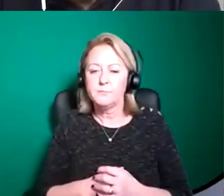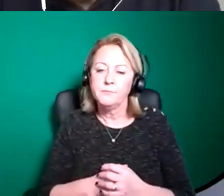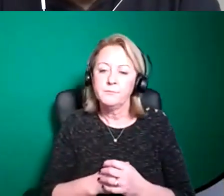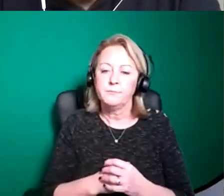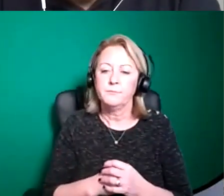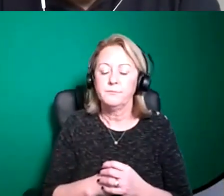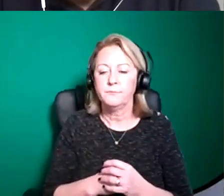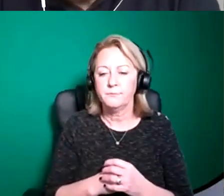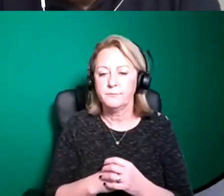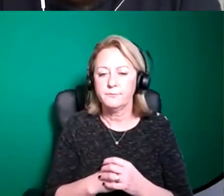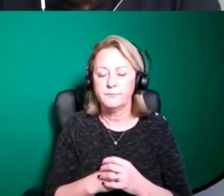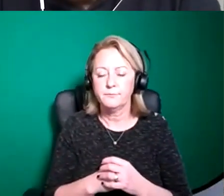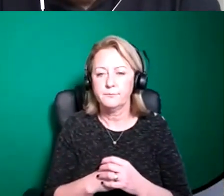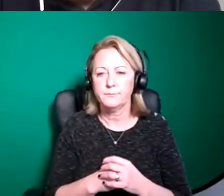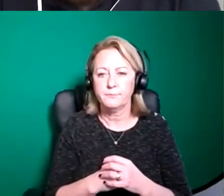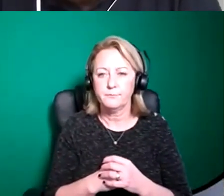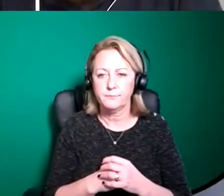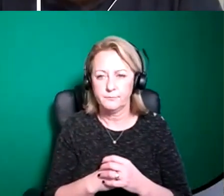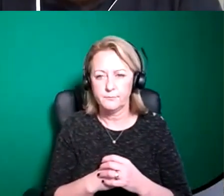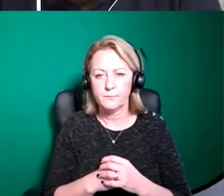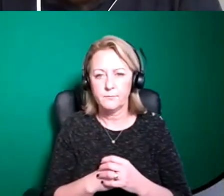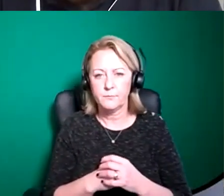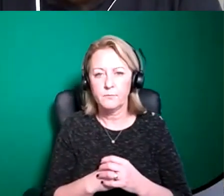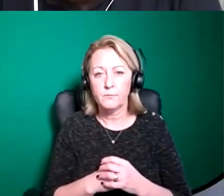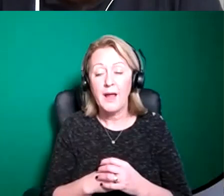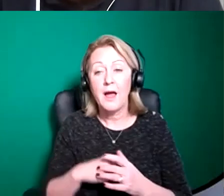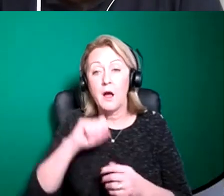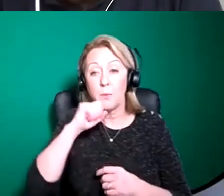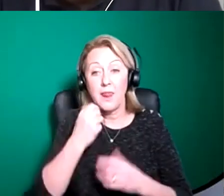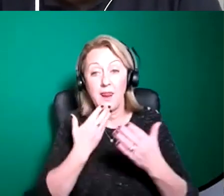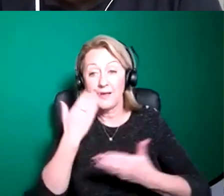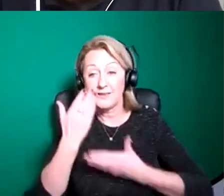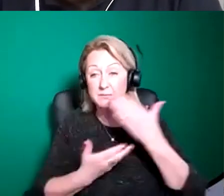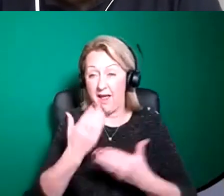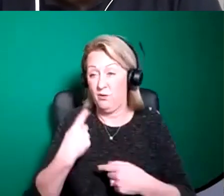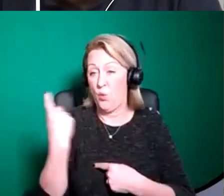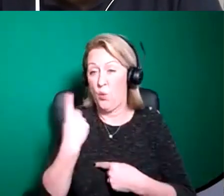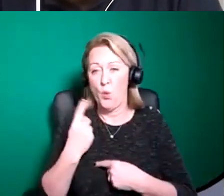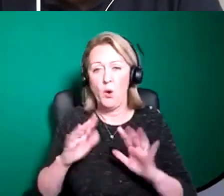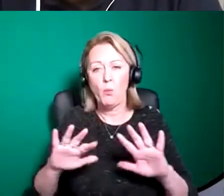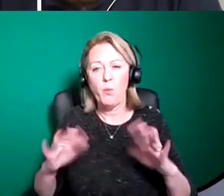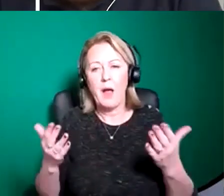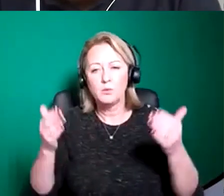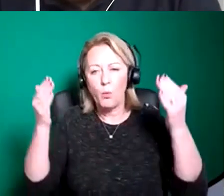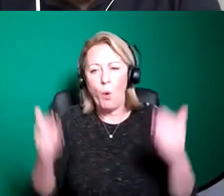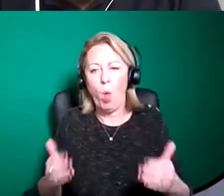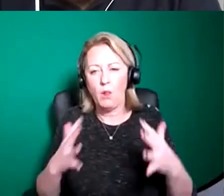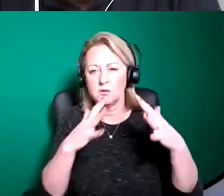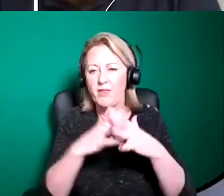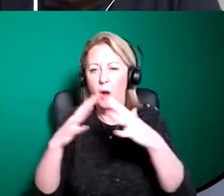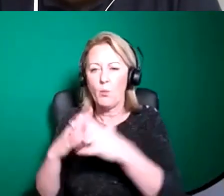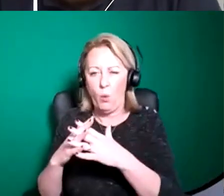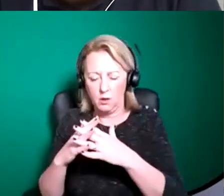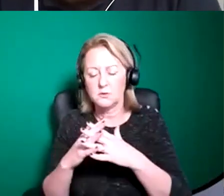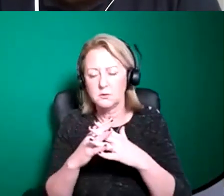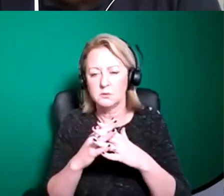uh start with um a few points about uh without walls and who we are and what it is we do uh because i'm sure